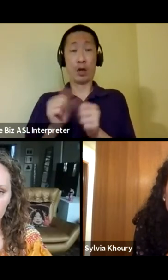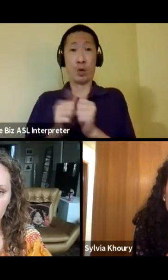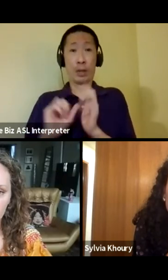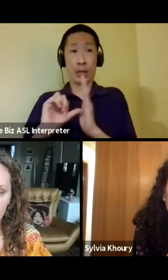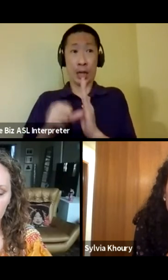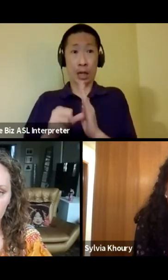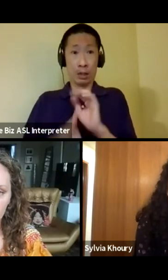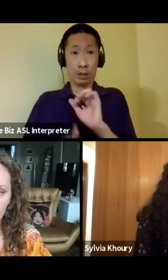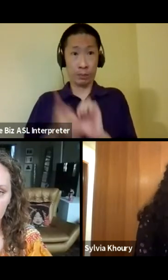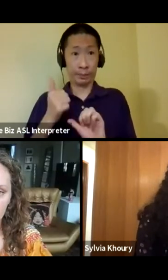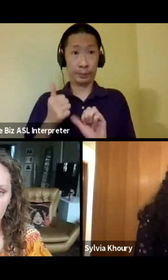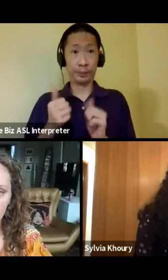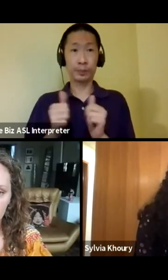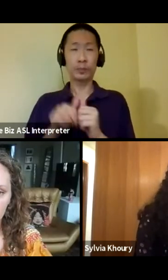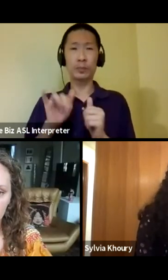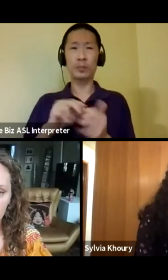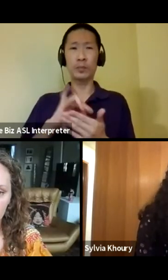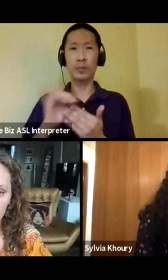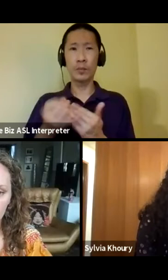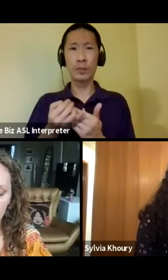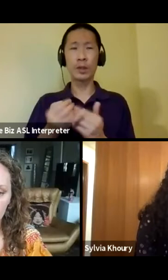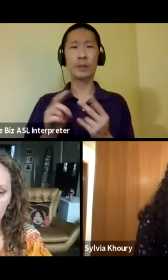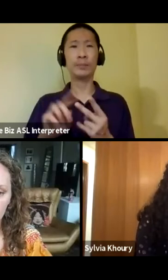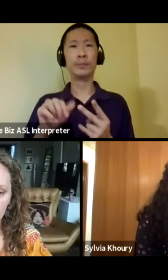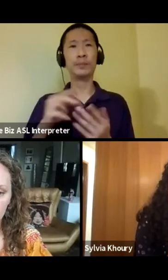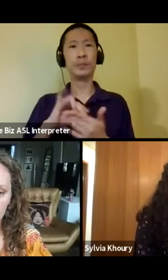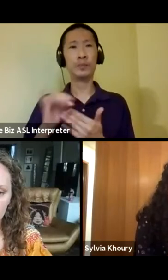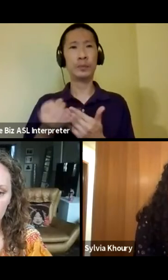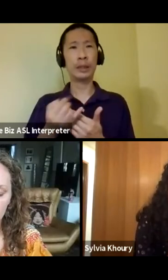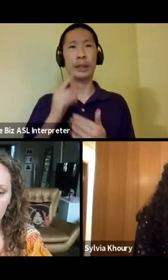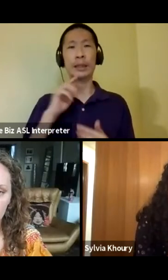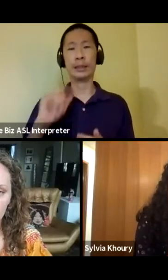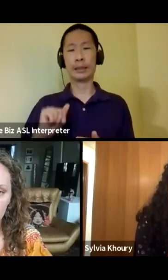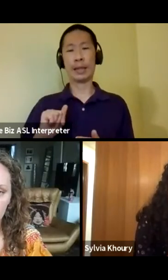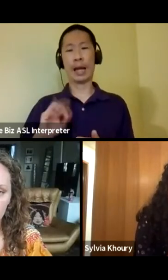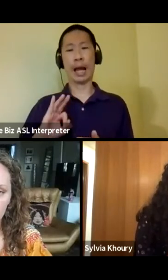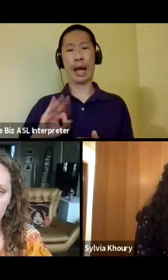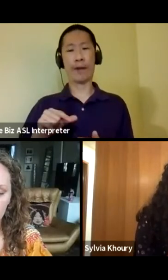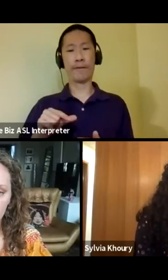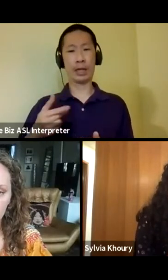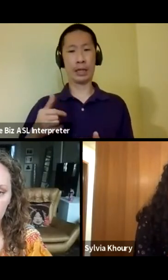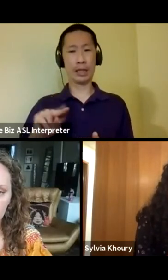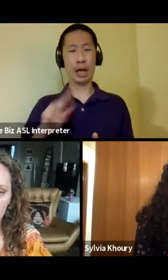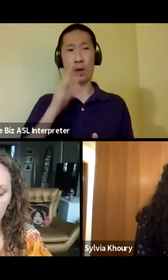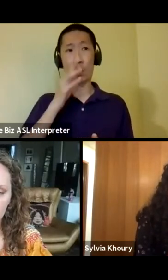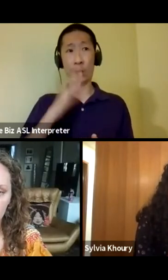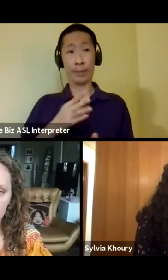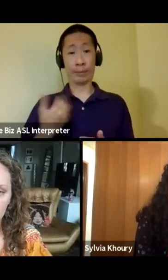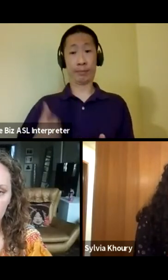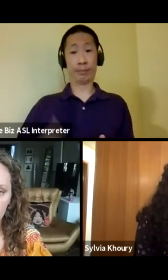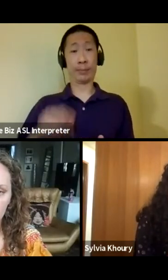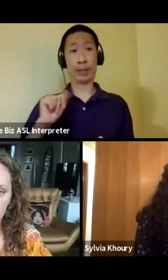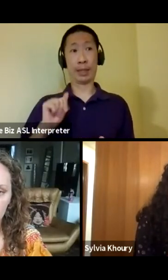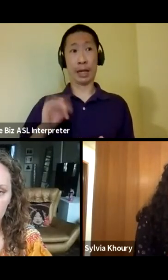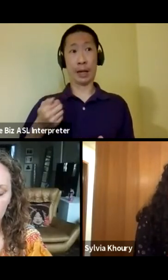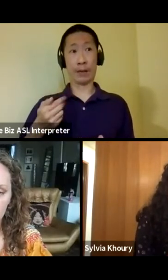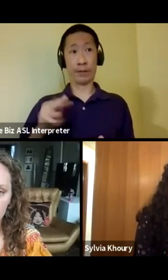the most in this project, and in other projects, is Afghan women. Because as an Afghan woman,